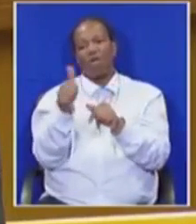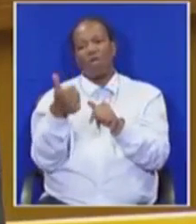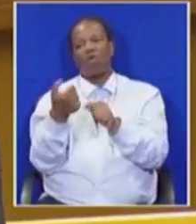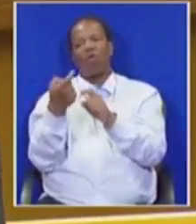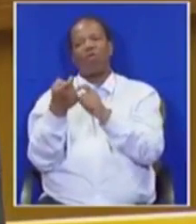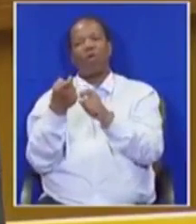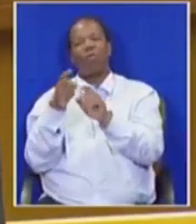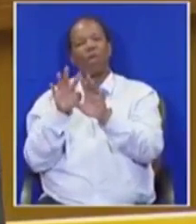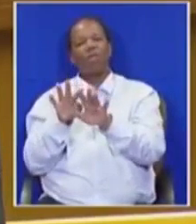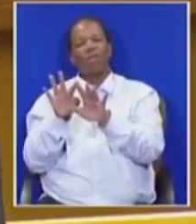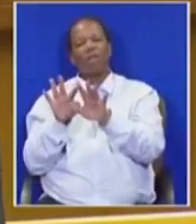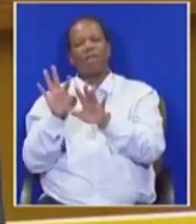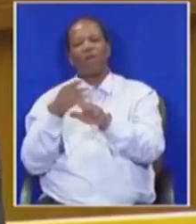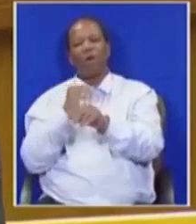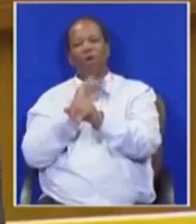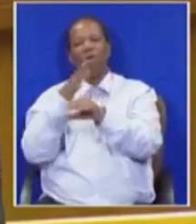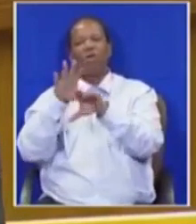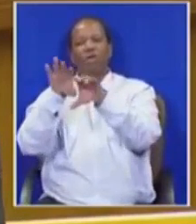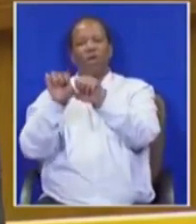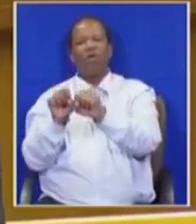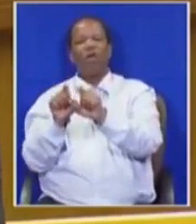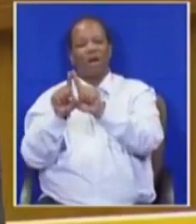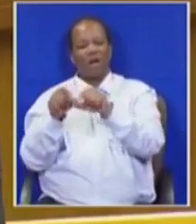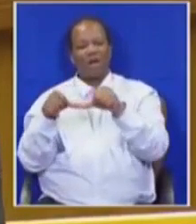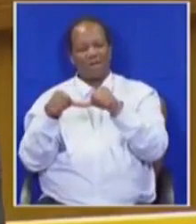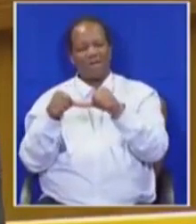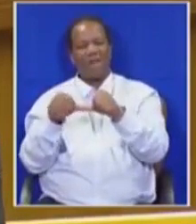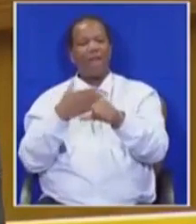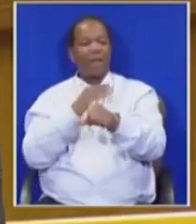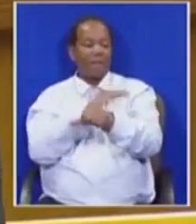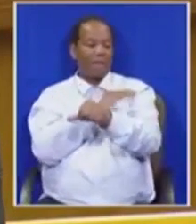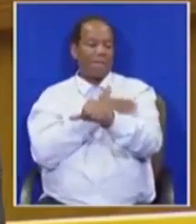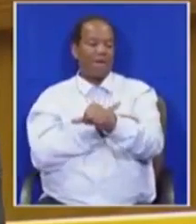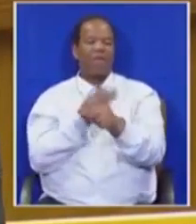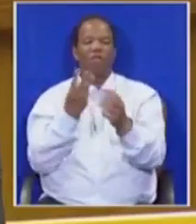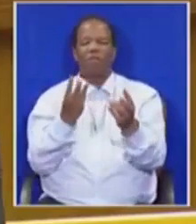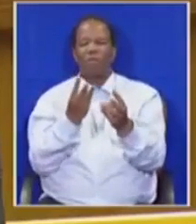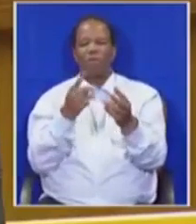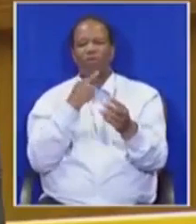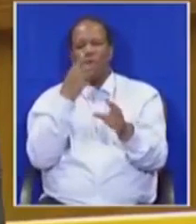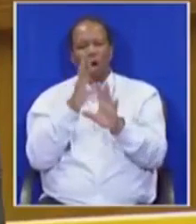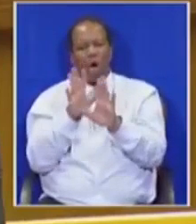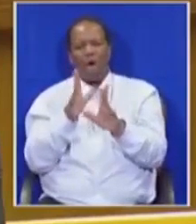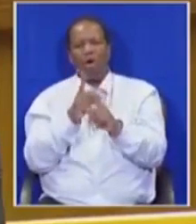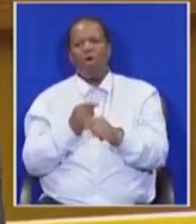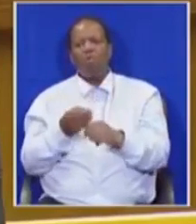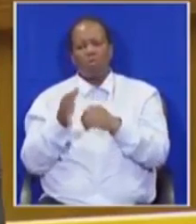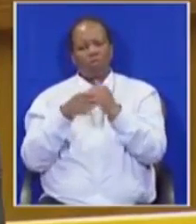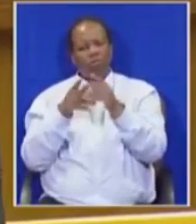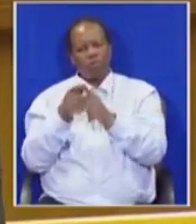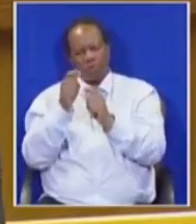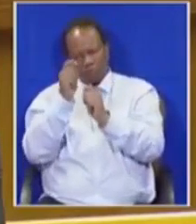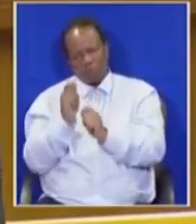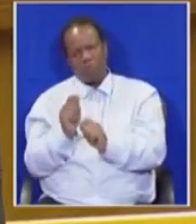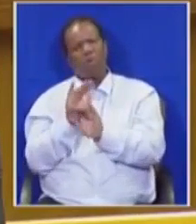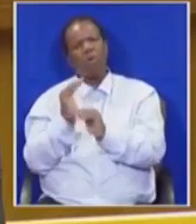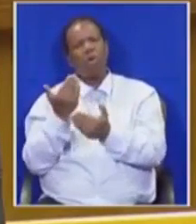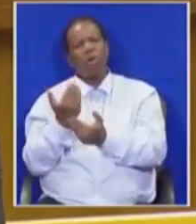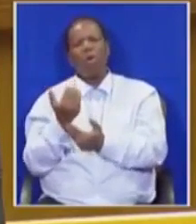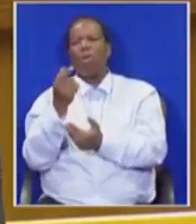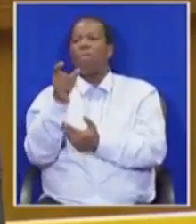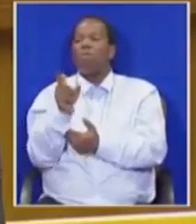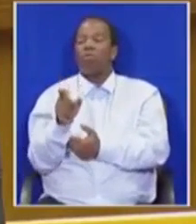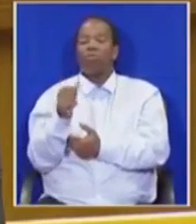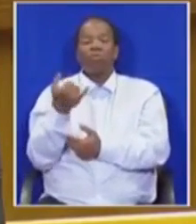1994 carrying the popular mandate of our people to restore the dignity of African child by reinstating land to the